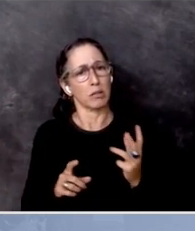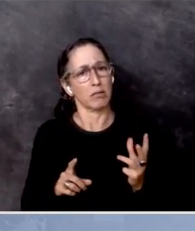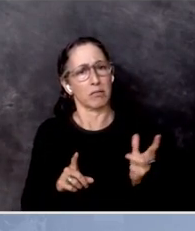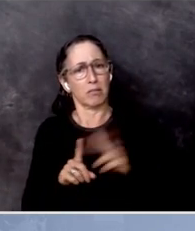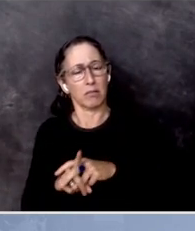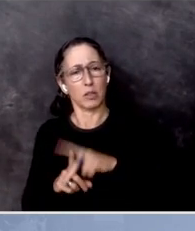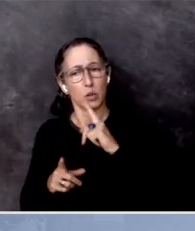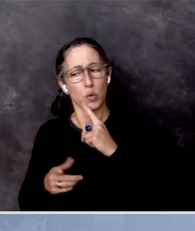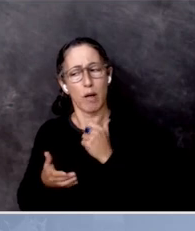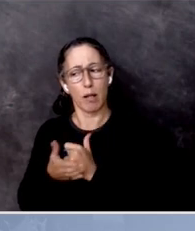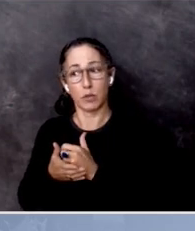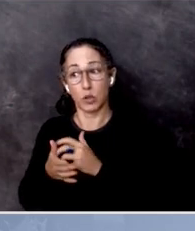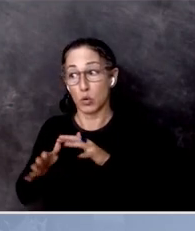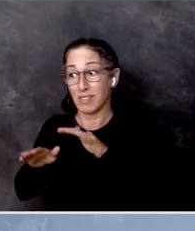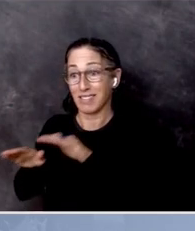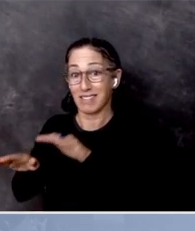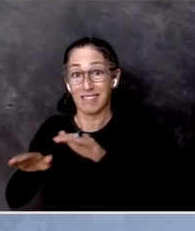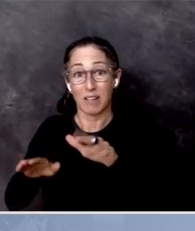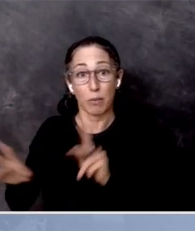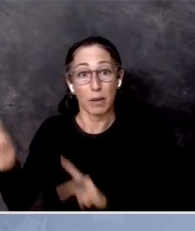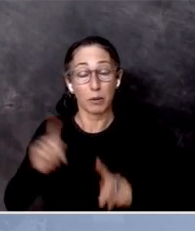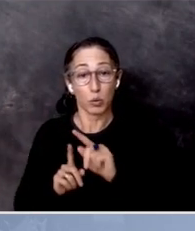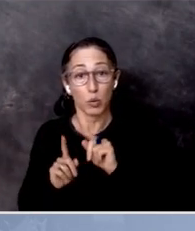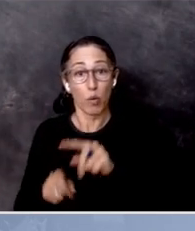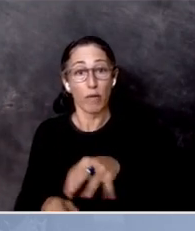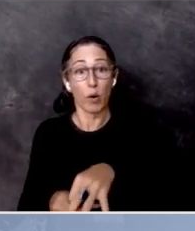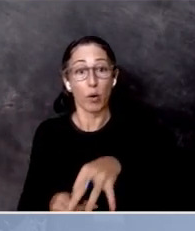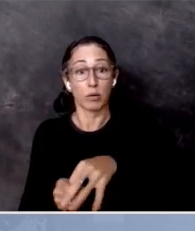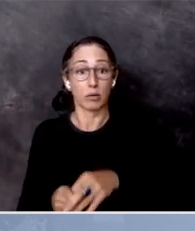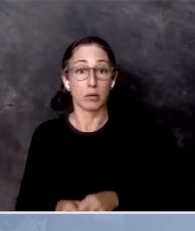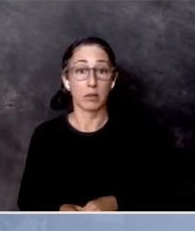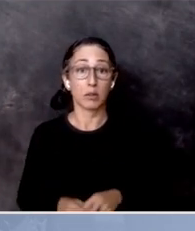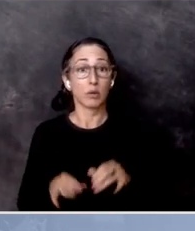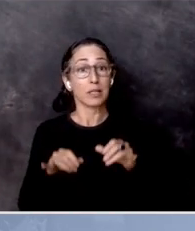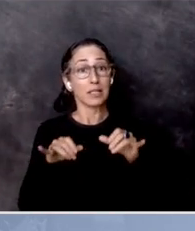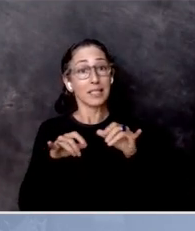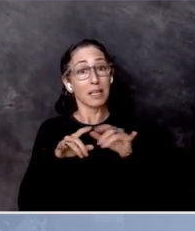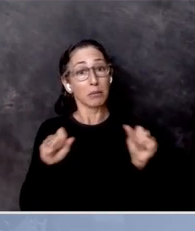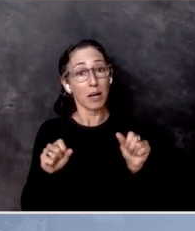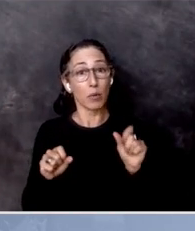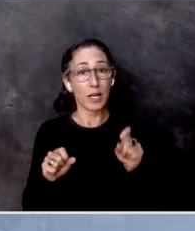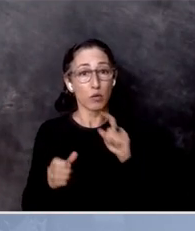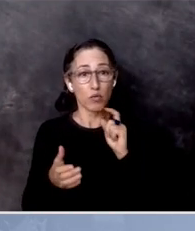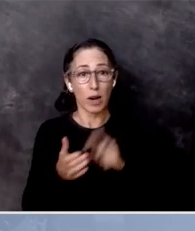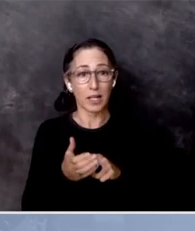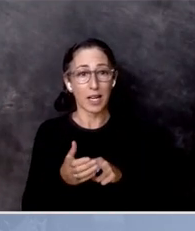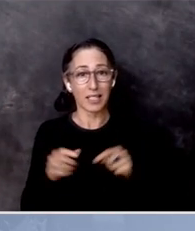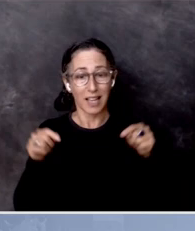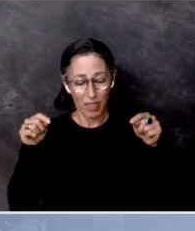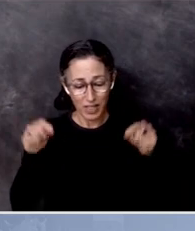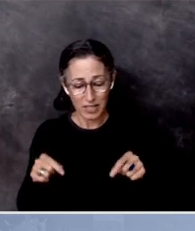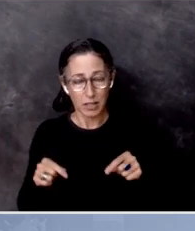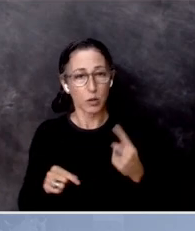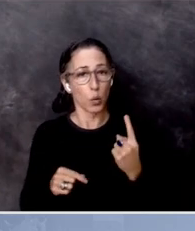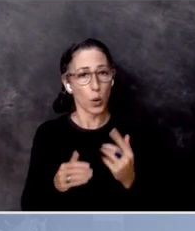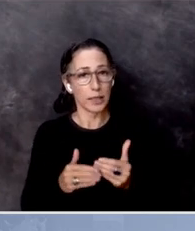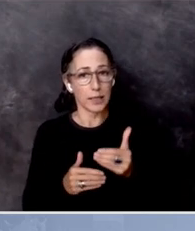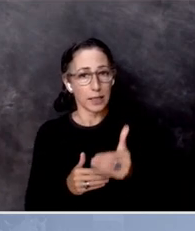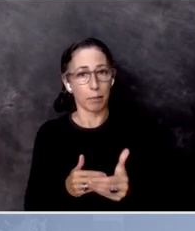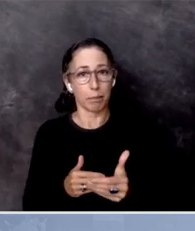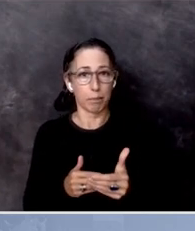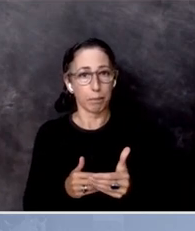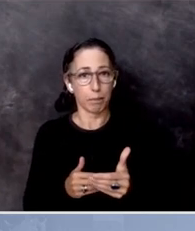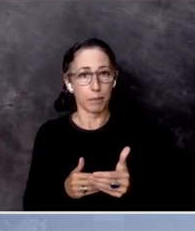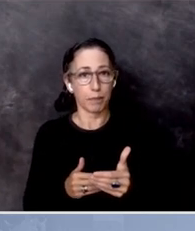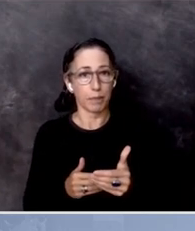sorry, all of our problems will not go away with one election. But at the same time, we have to recognize that this is a step in the direction of progress and change.